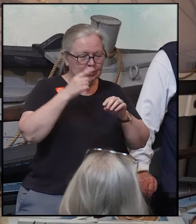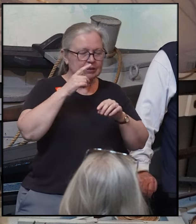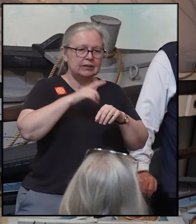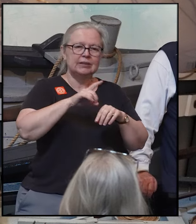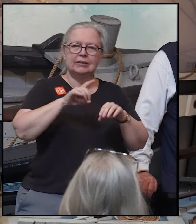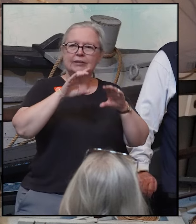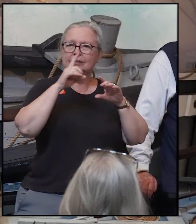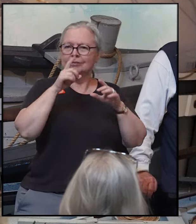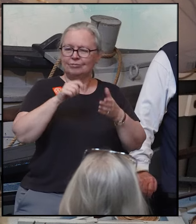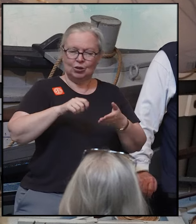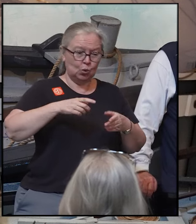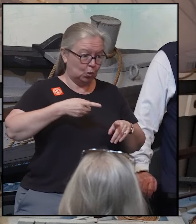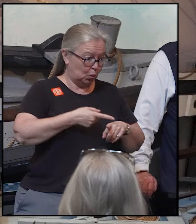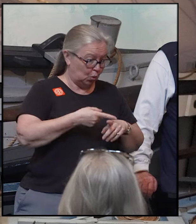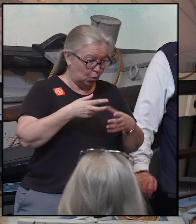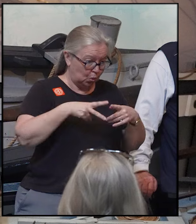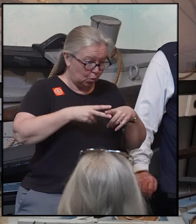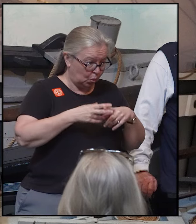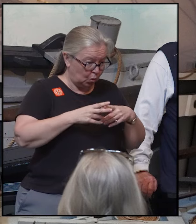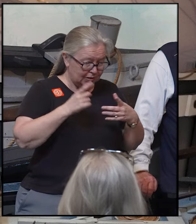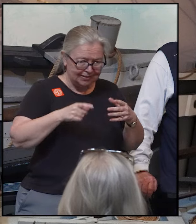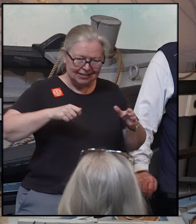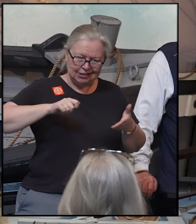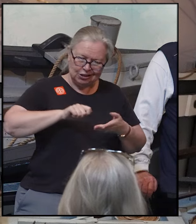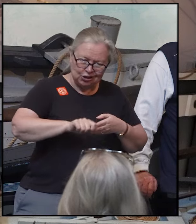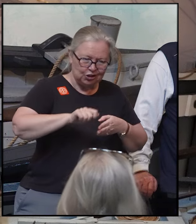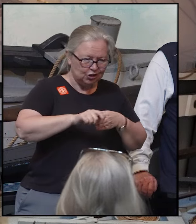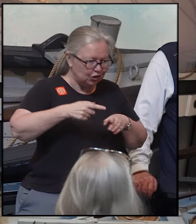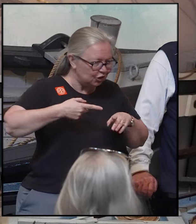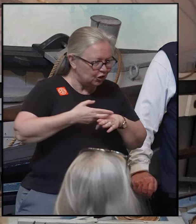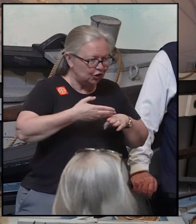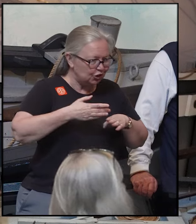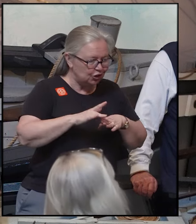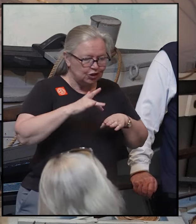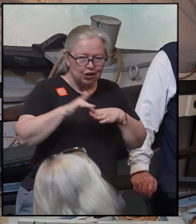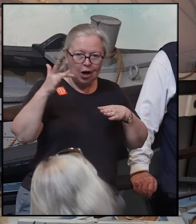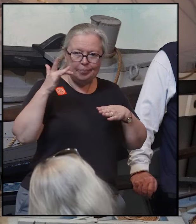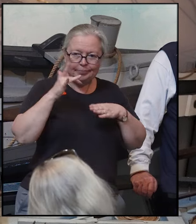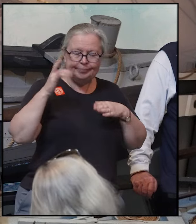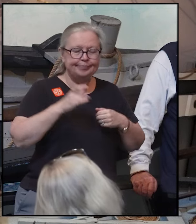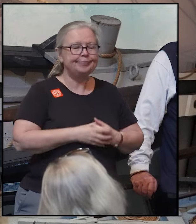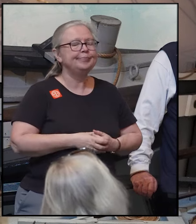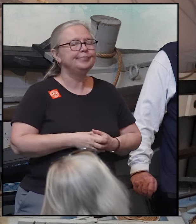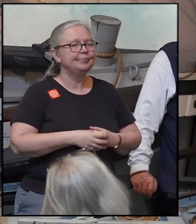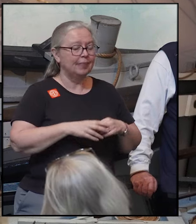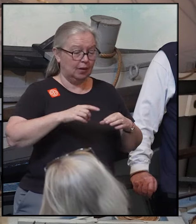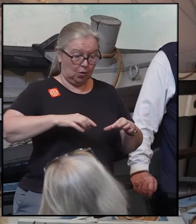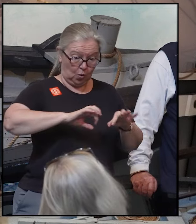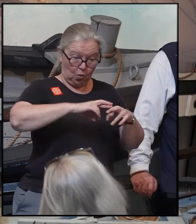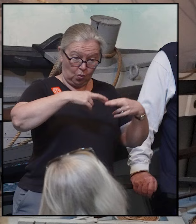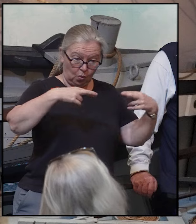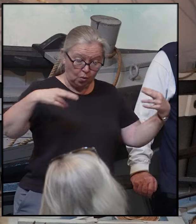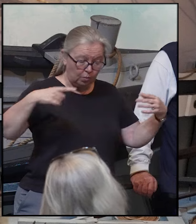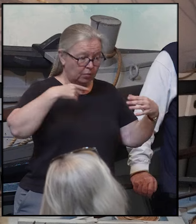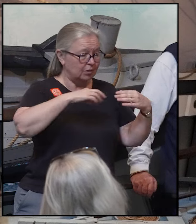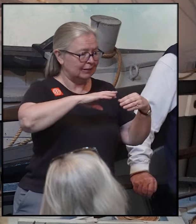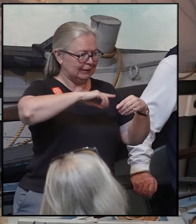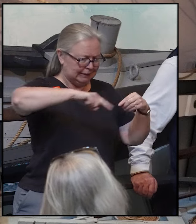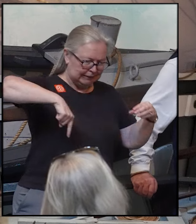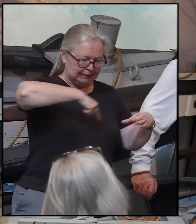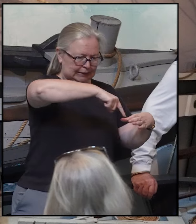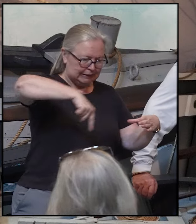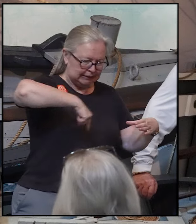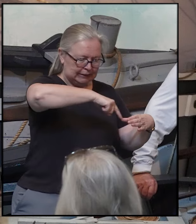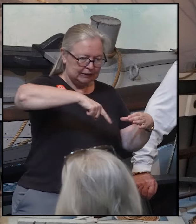They'll be sharpening the tools needed for whaling. They'll be coiling the ropes for the harpoons. And